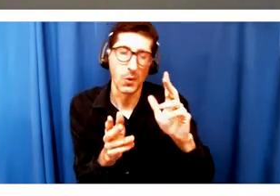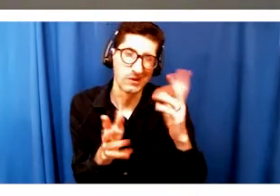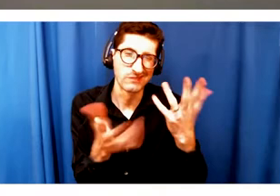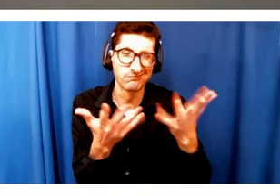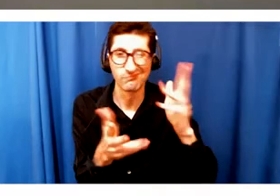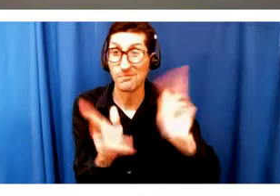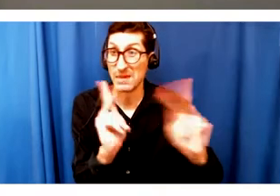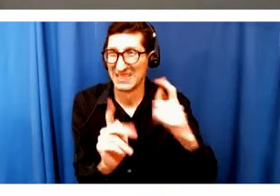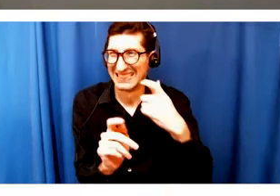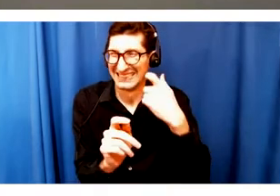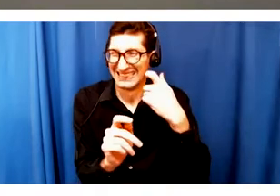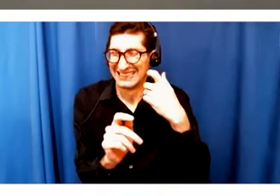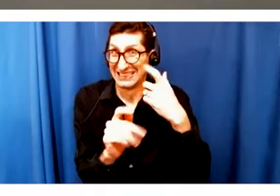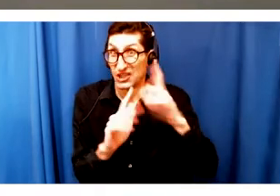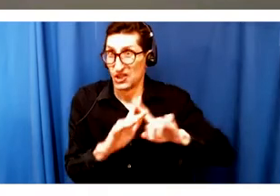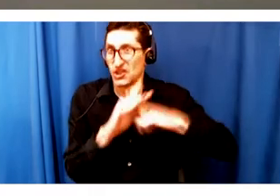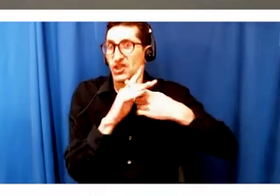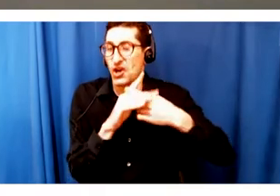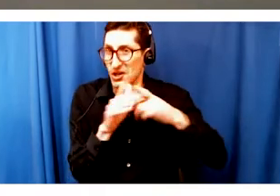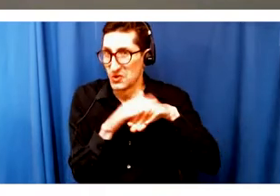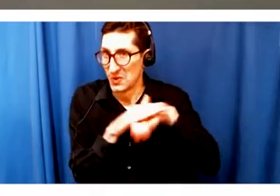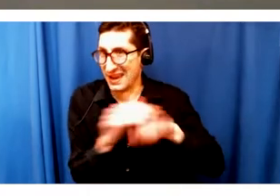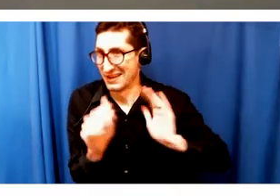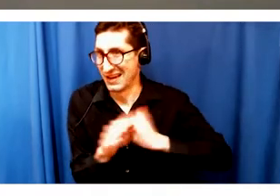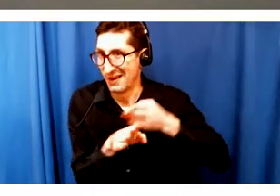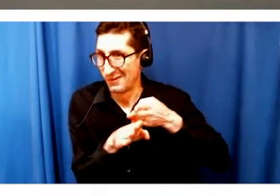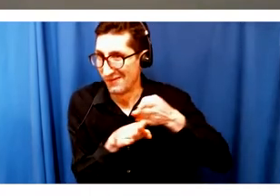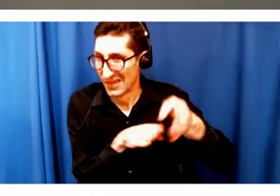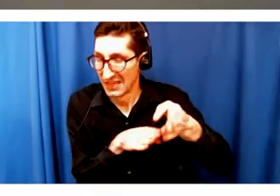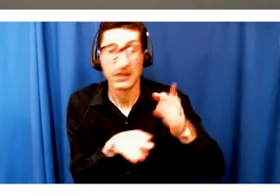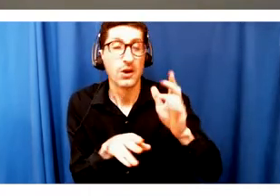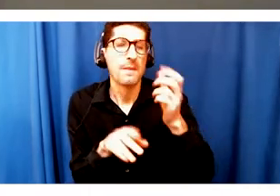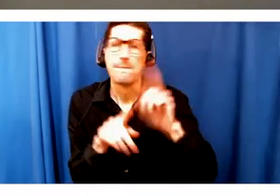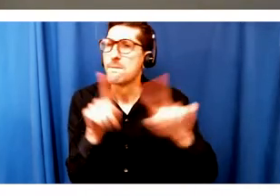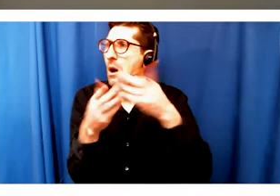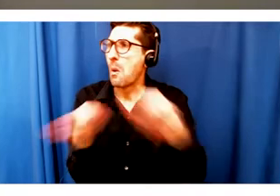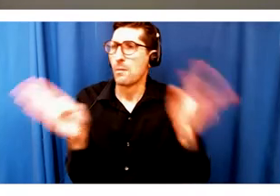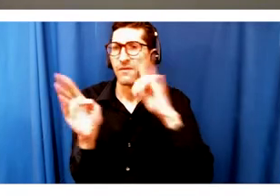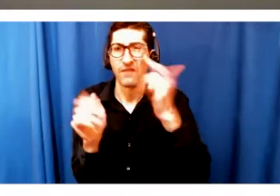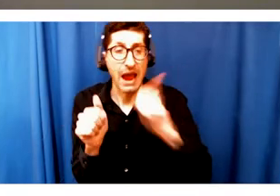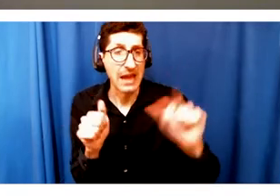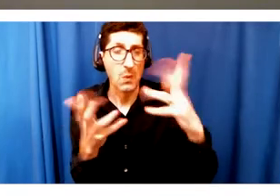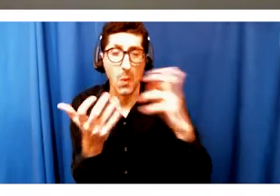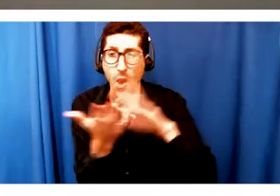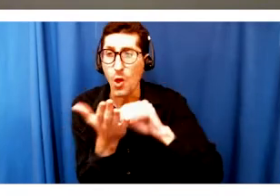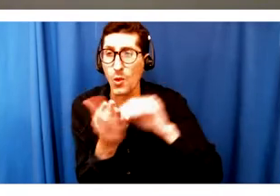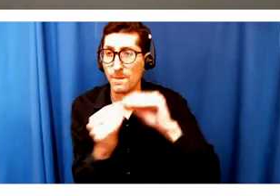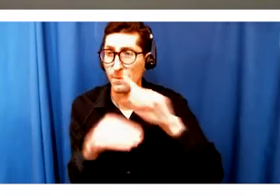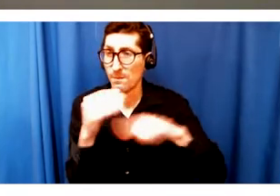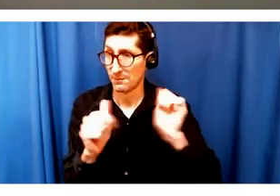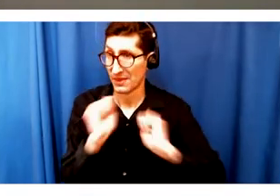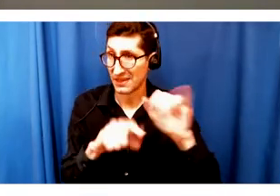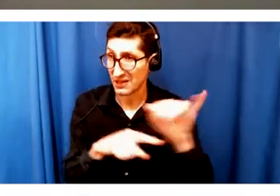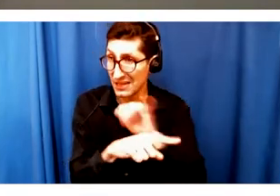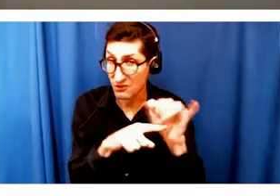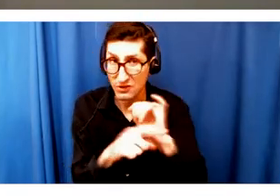careers, but open to anybody who is interested in learning more about the theater industry and all of the different pockets